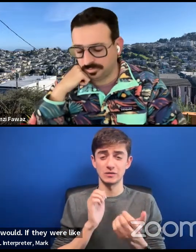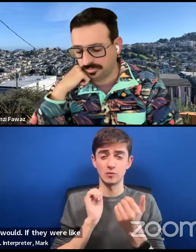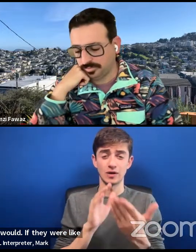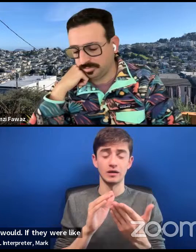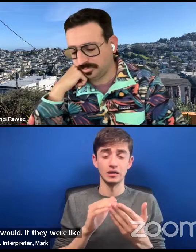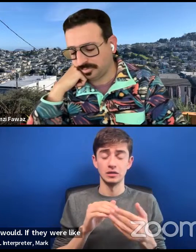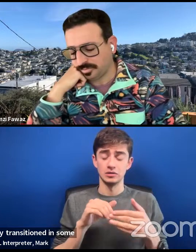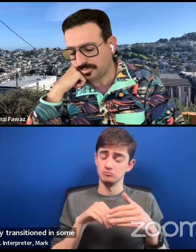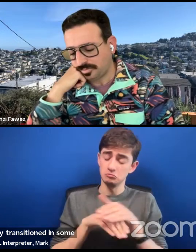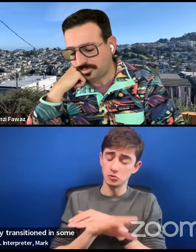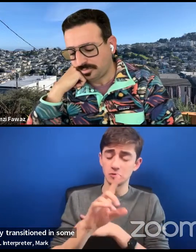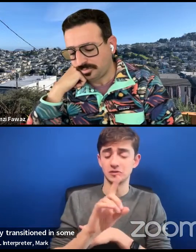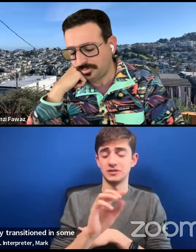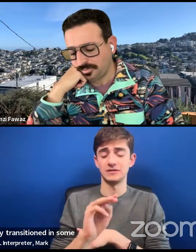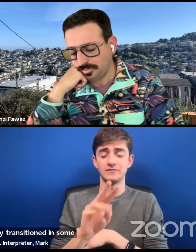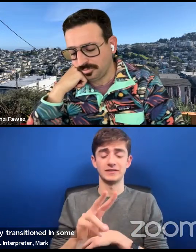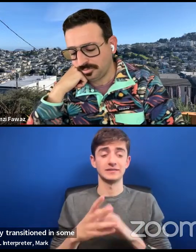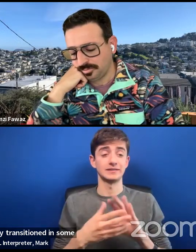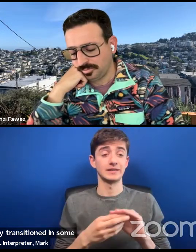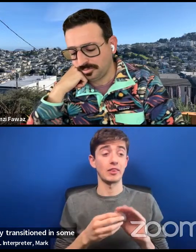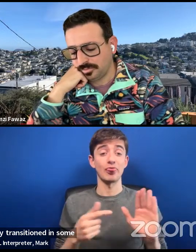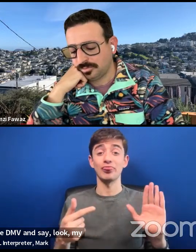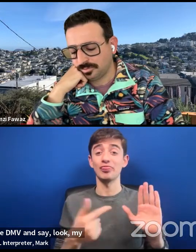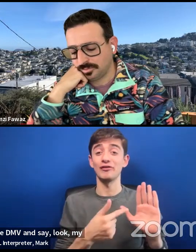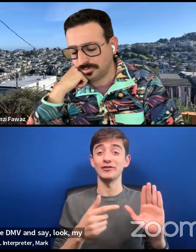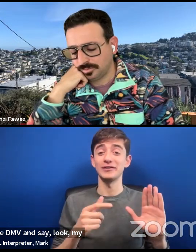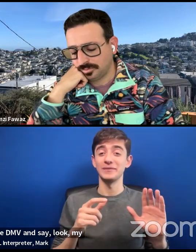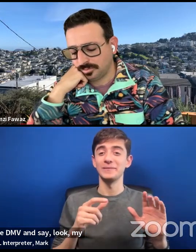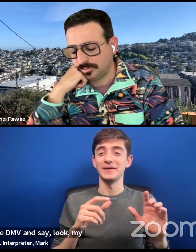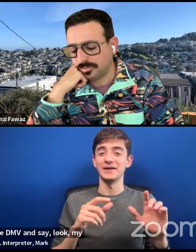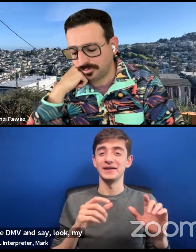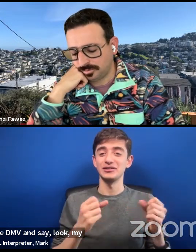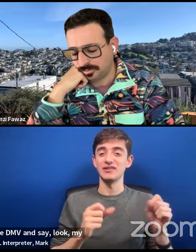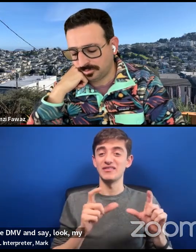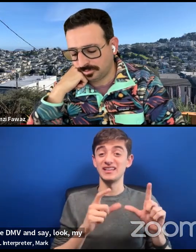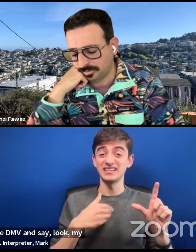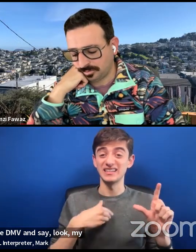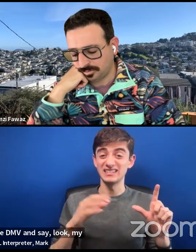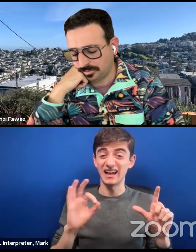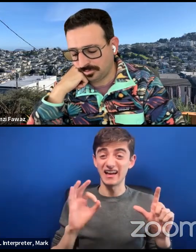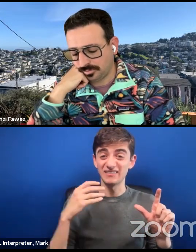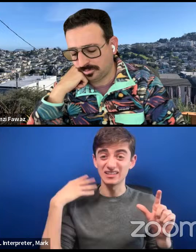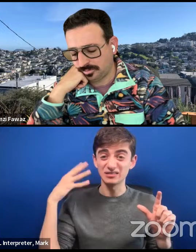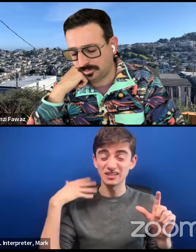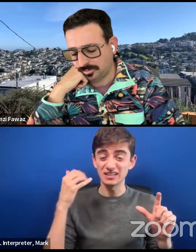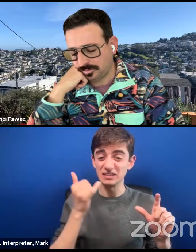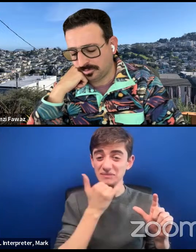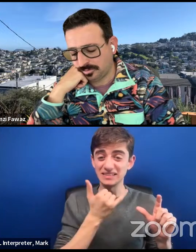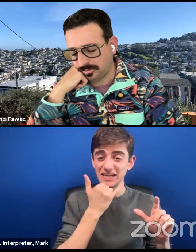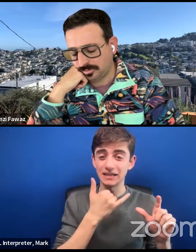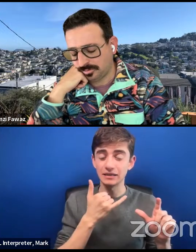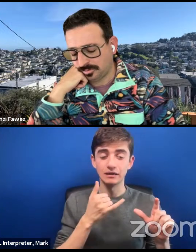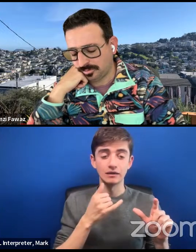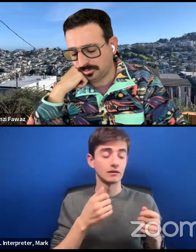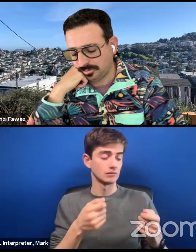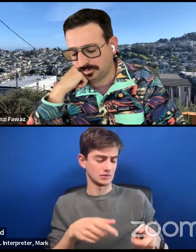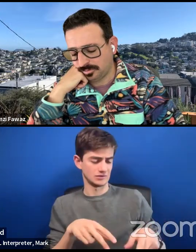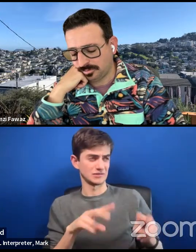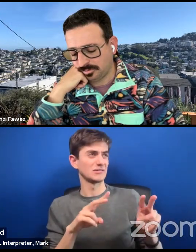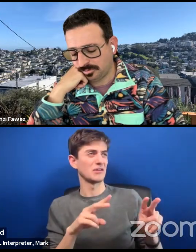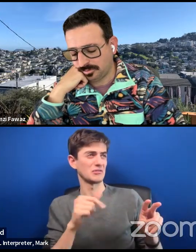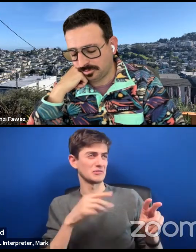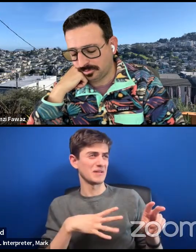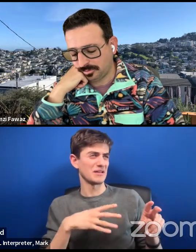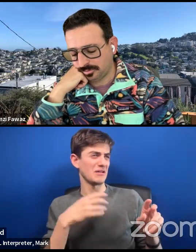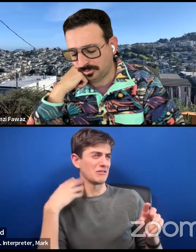go into a DMV and say, look, my driver's license has an F on it. That's crazy. And they'd look at the person and they'd look at the driver's license like, oh, that's crazy. And they